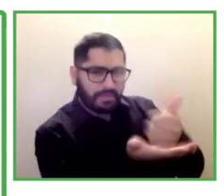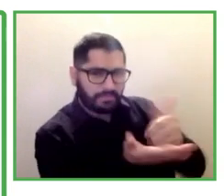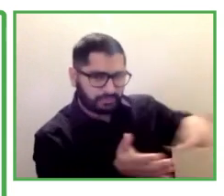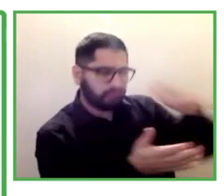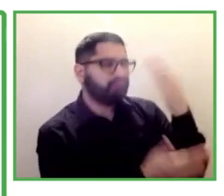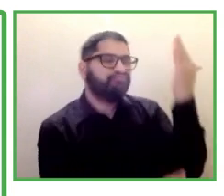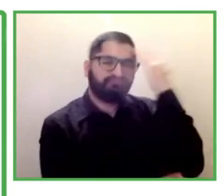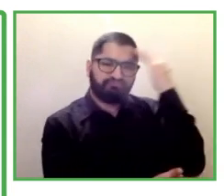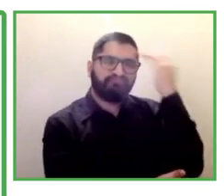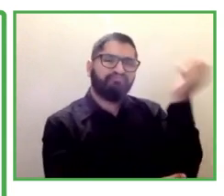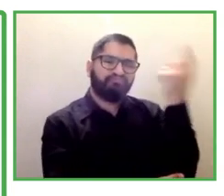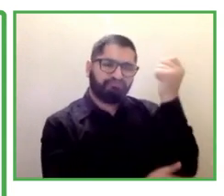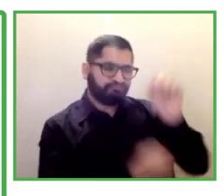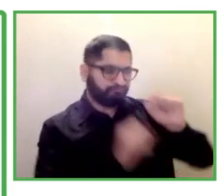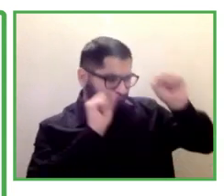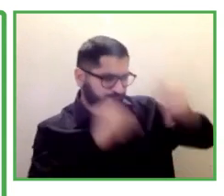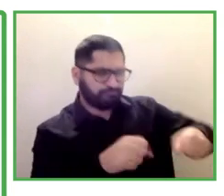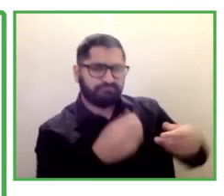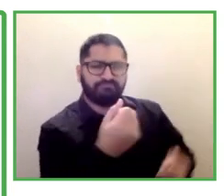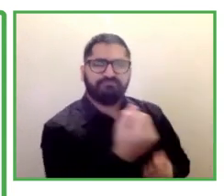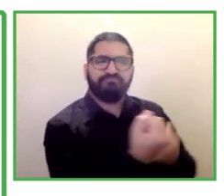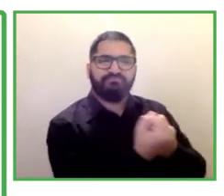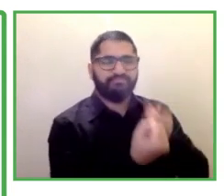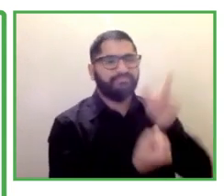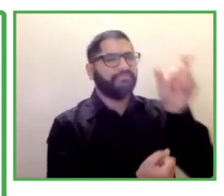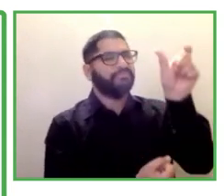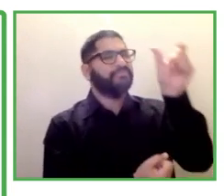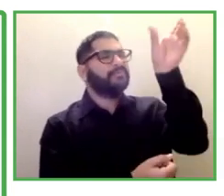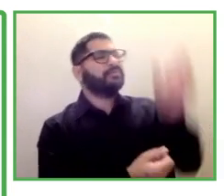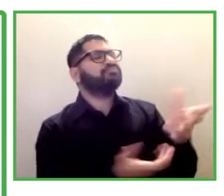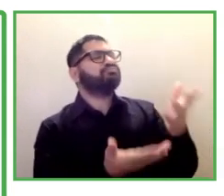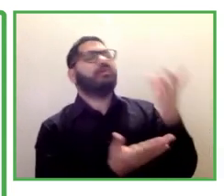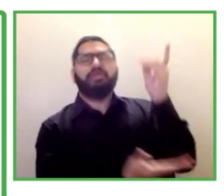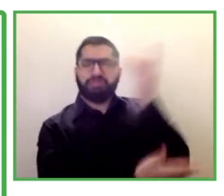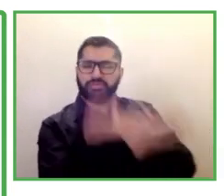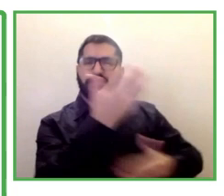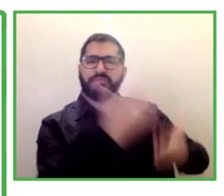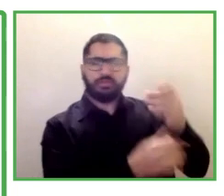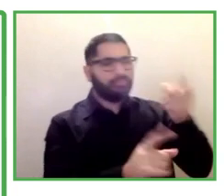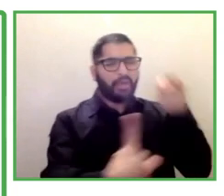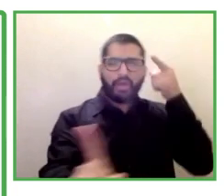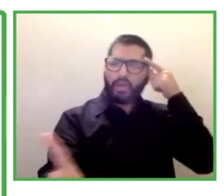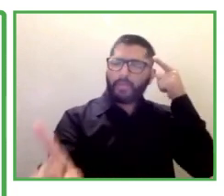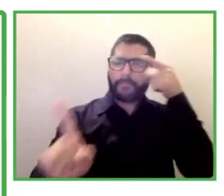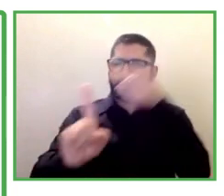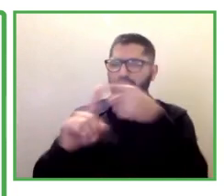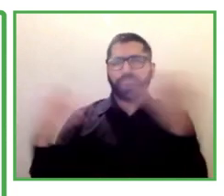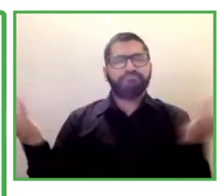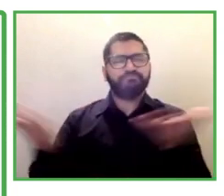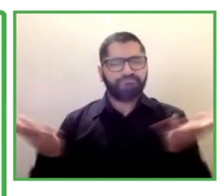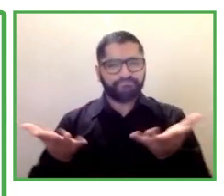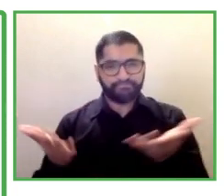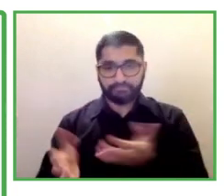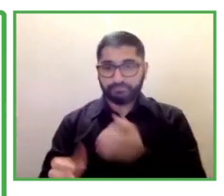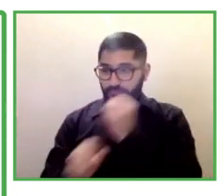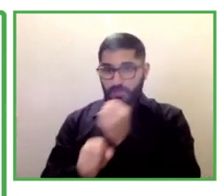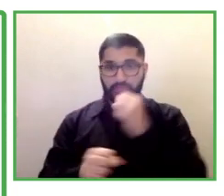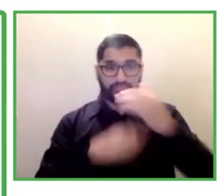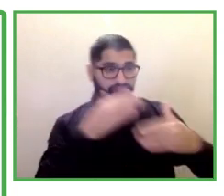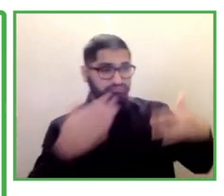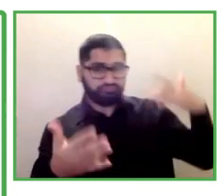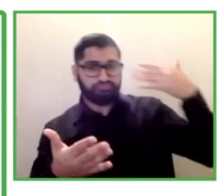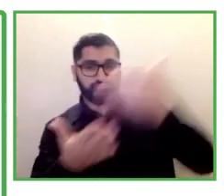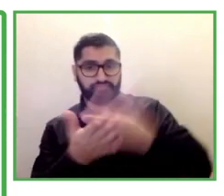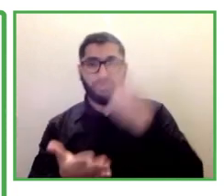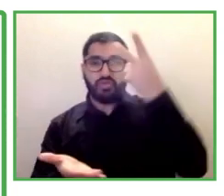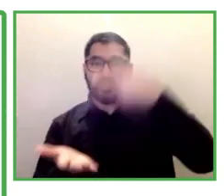to to meet 500 by 2025 and we are well on track to meet that goal um my team's strategy has a goal